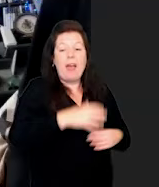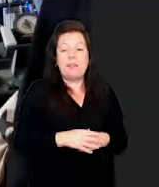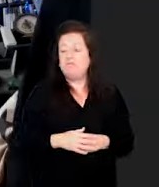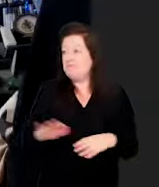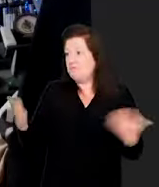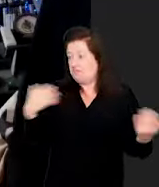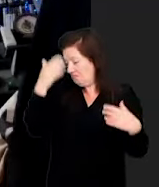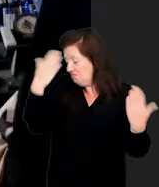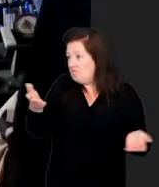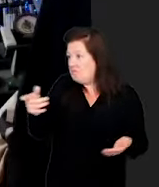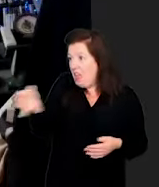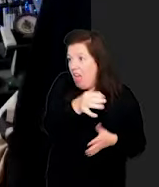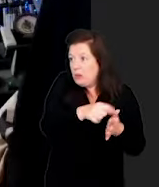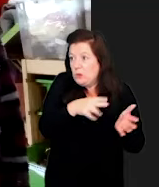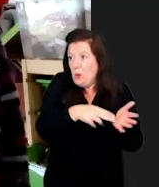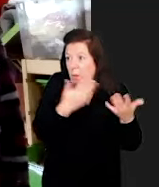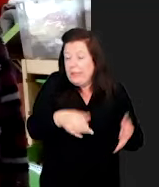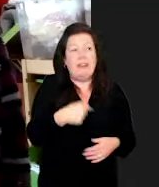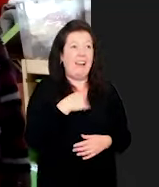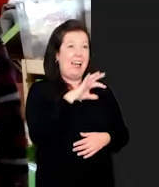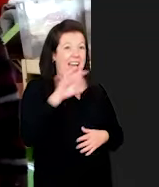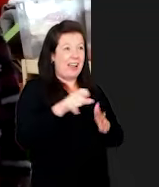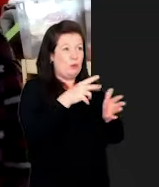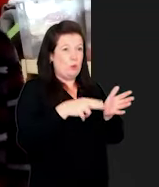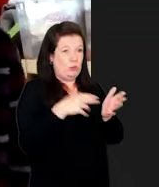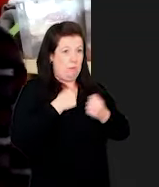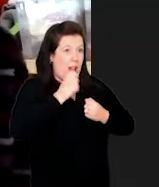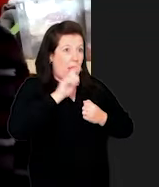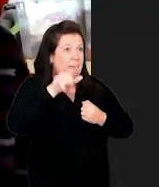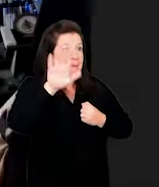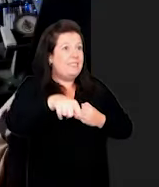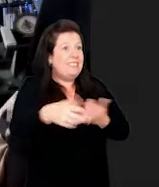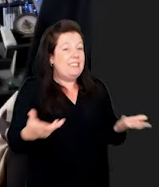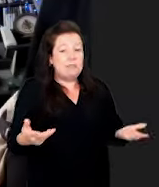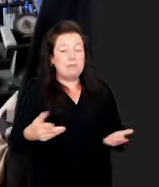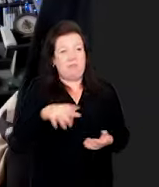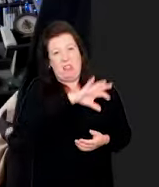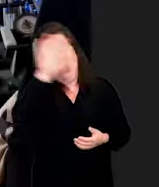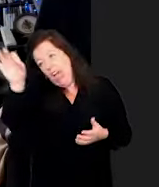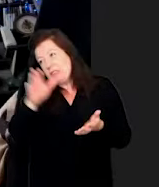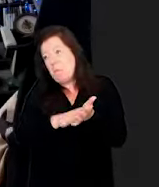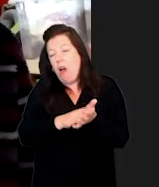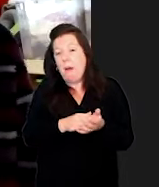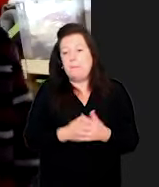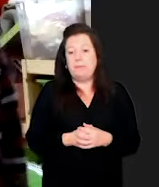No, have you asked Dawn? Yes, she hasn't got it! Ask your mum!